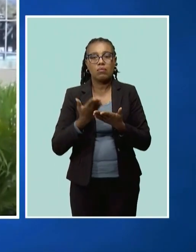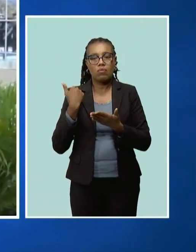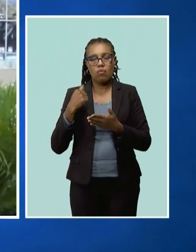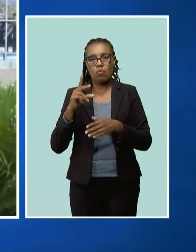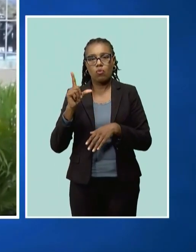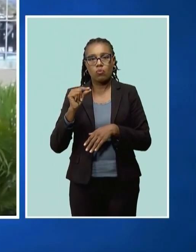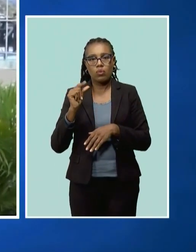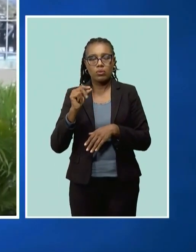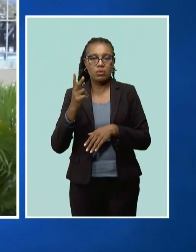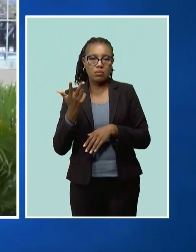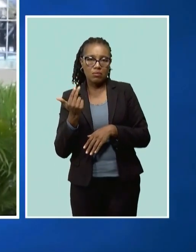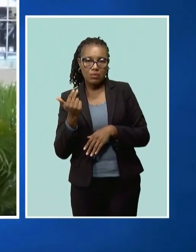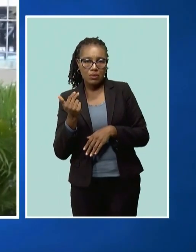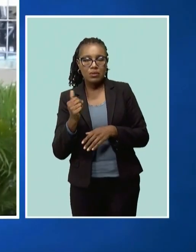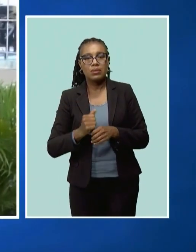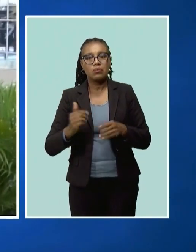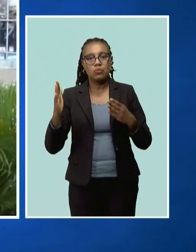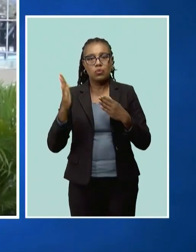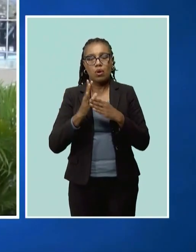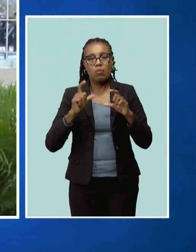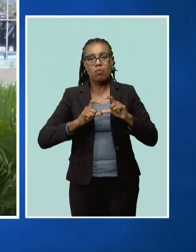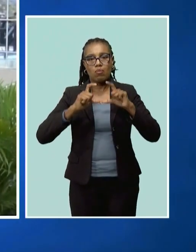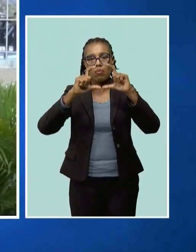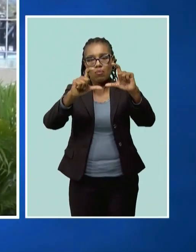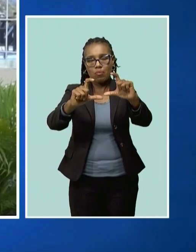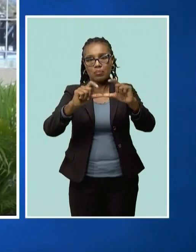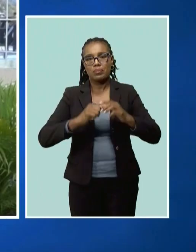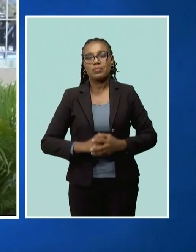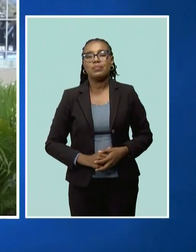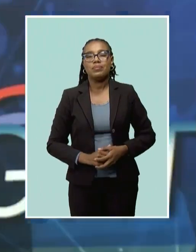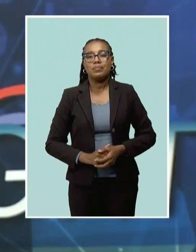with the top award. Wendy Burke, CBC News.